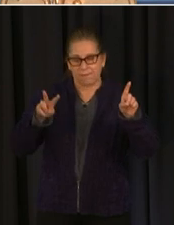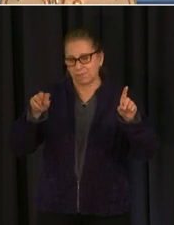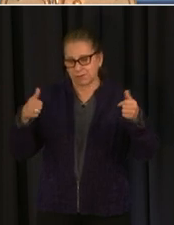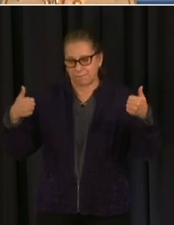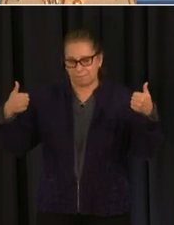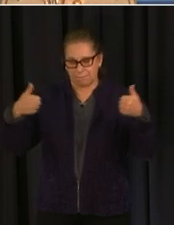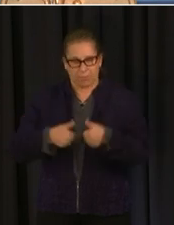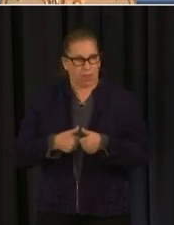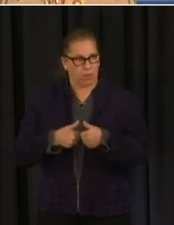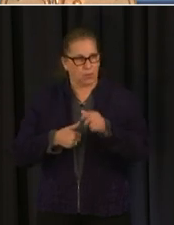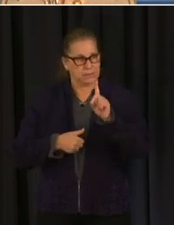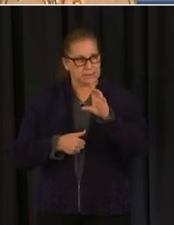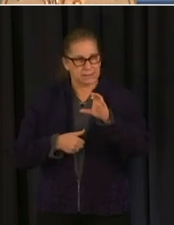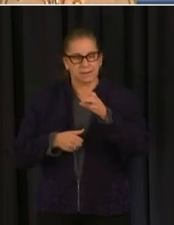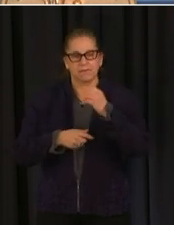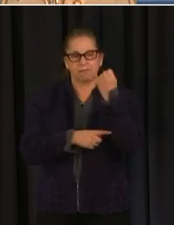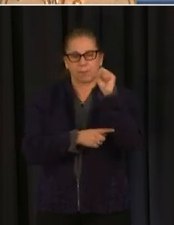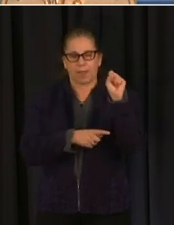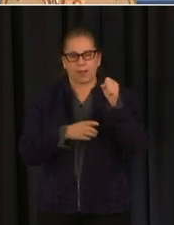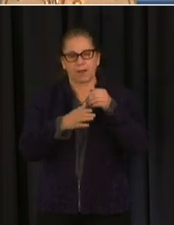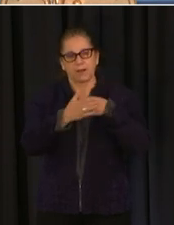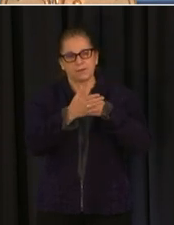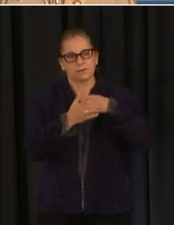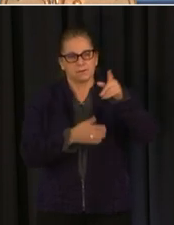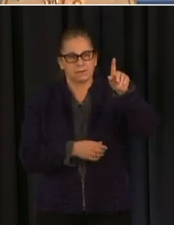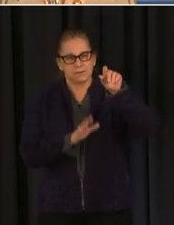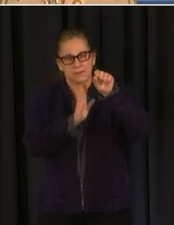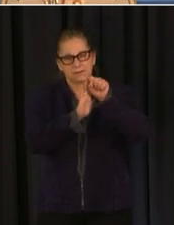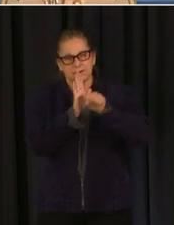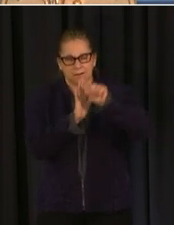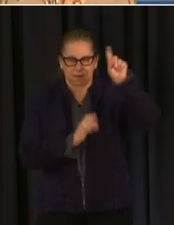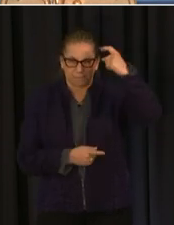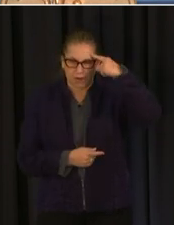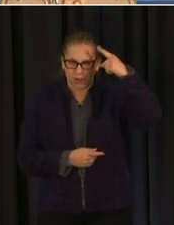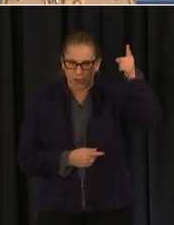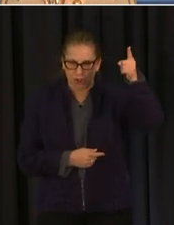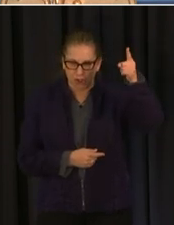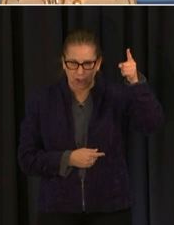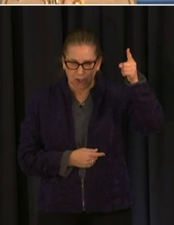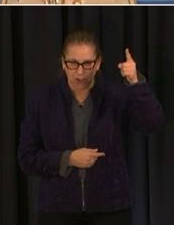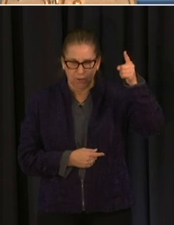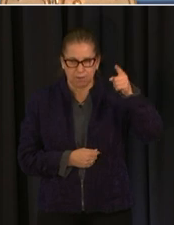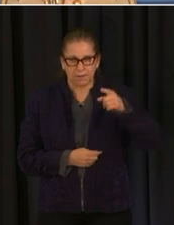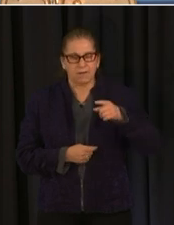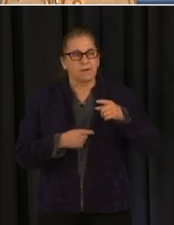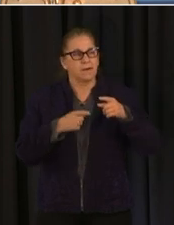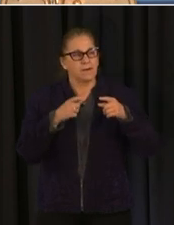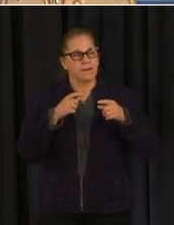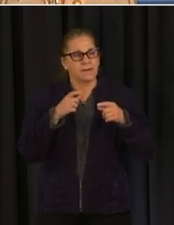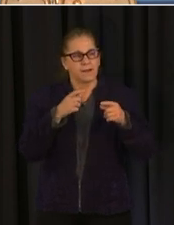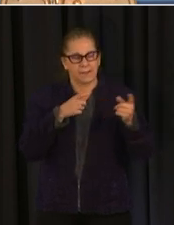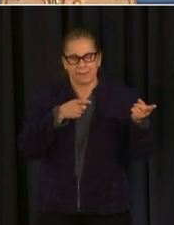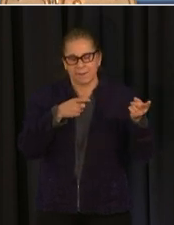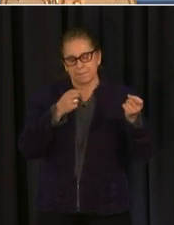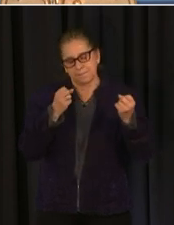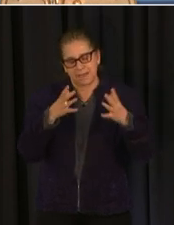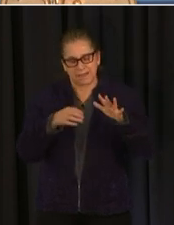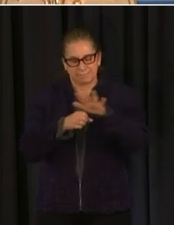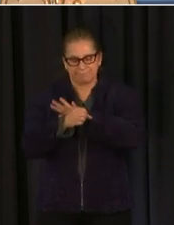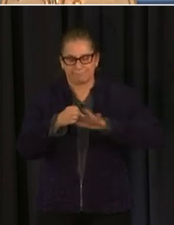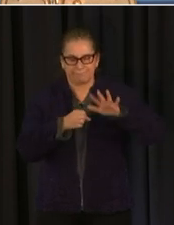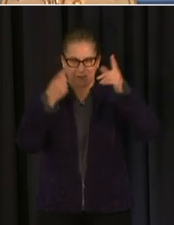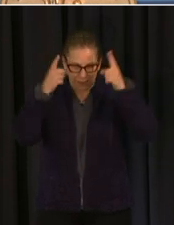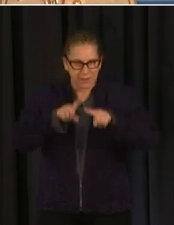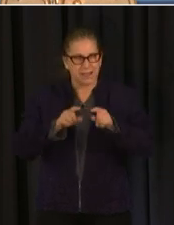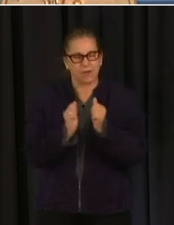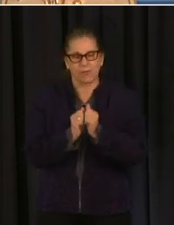us so to answer your question um more uh yes we i coordinate with um